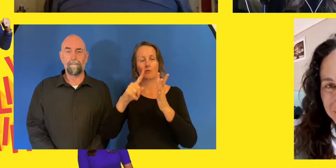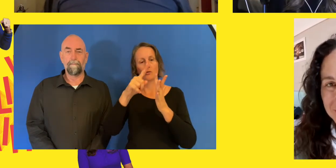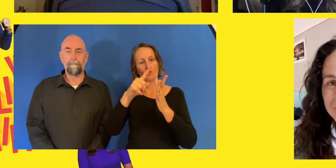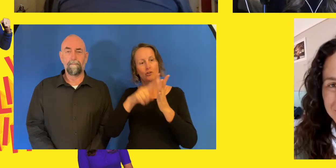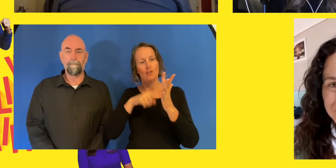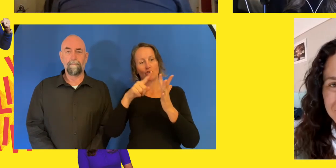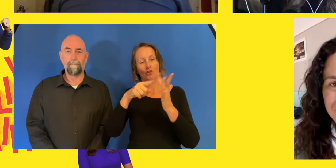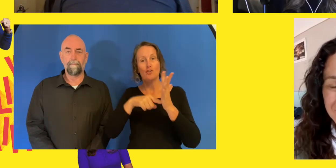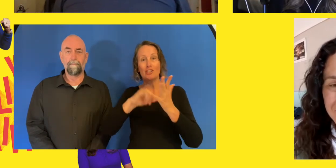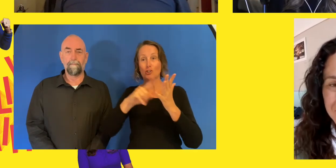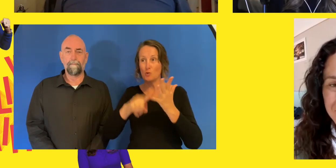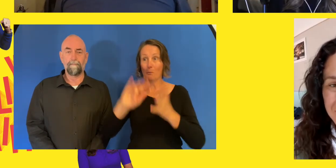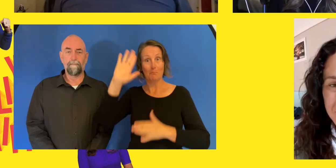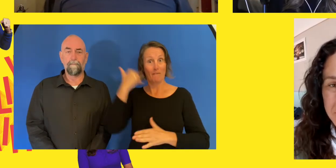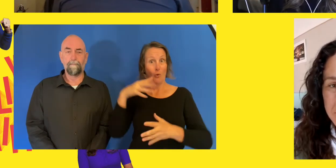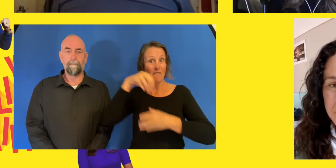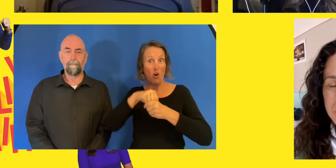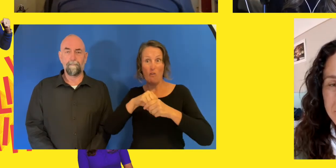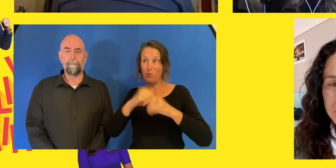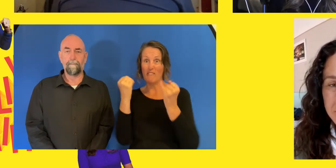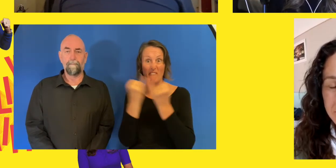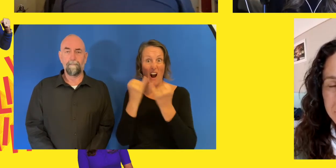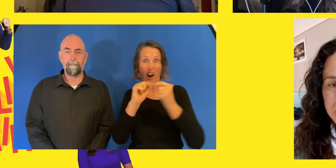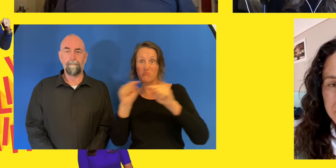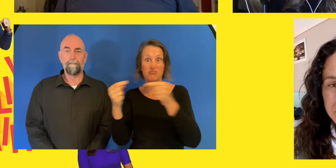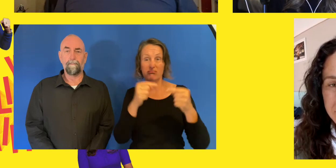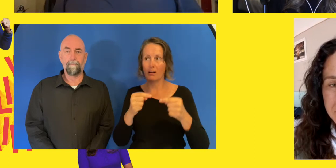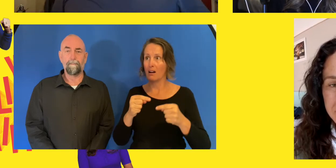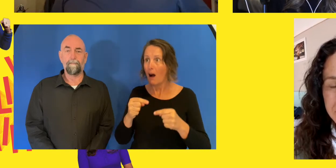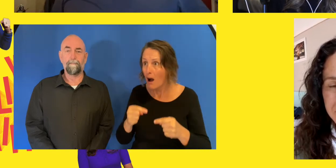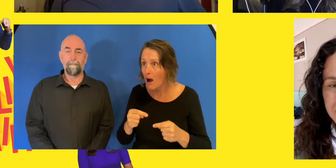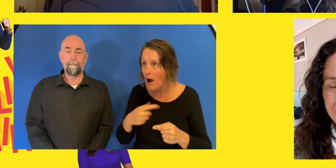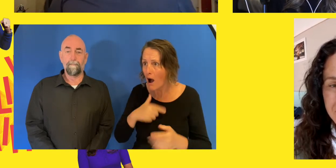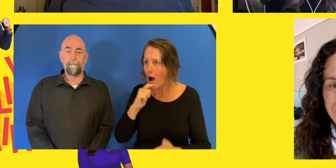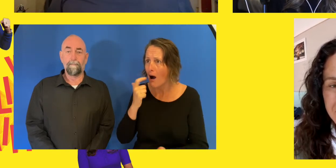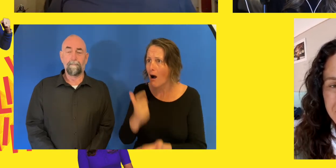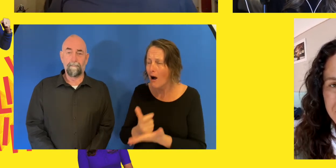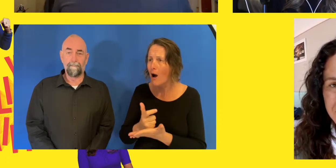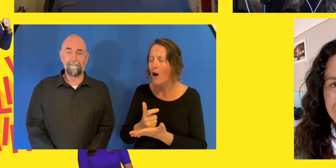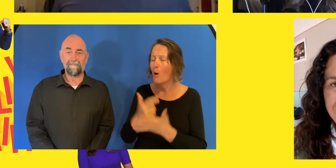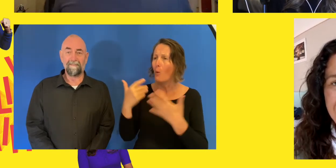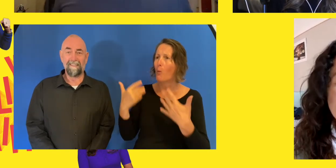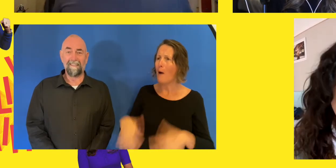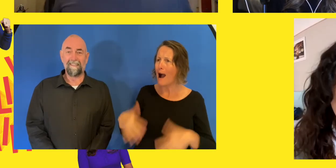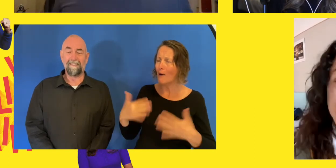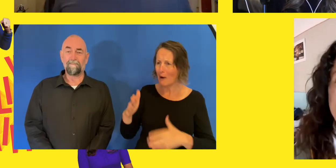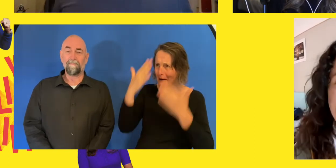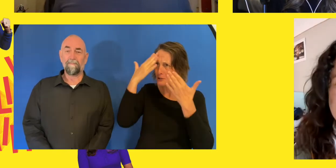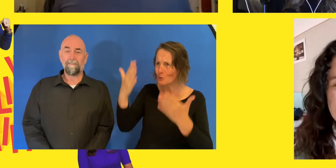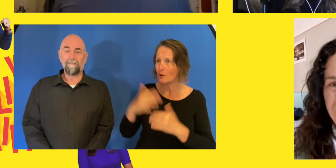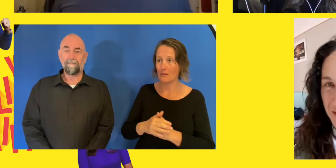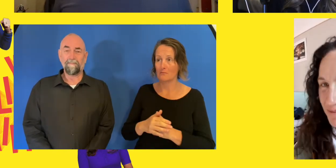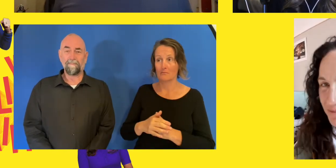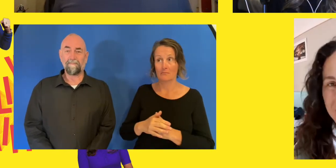Congratulations on your career. It's been amazing to see you, um, over the last 16 years. Um, good luck. Thanks so much for